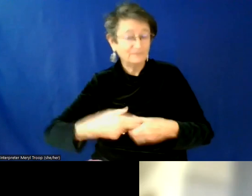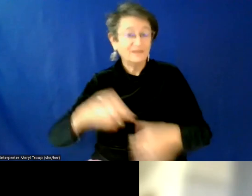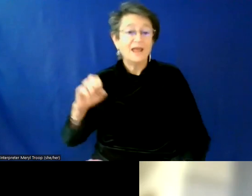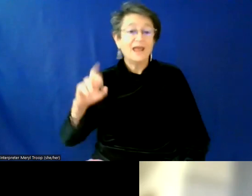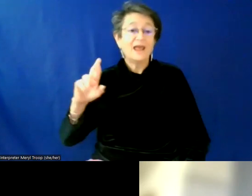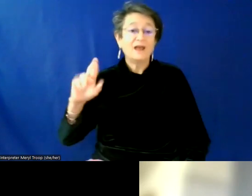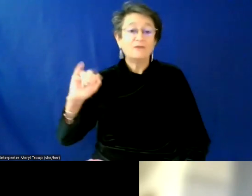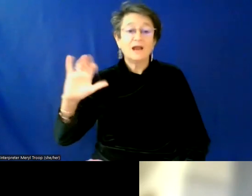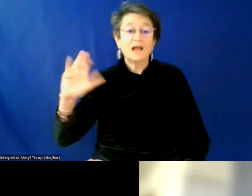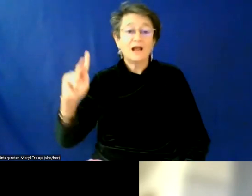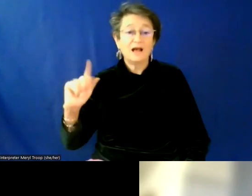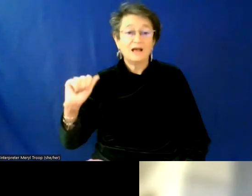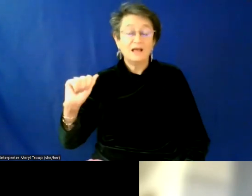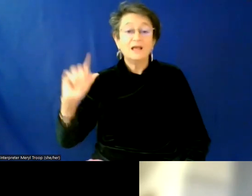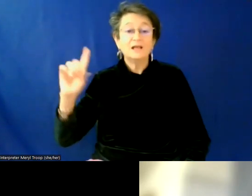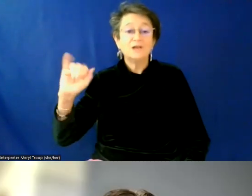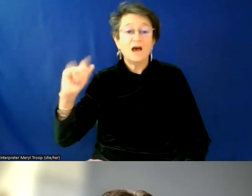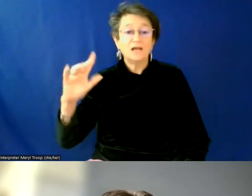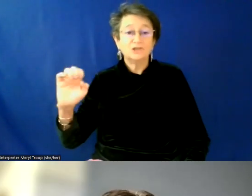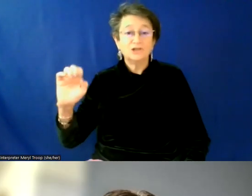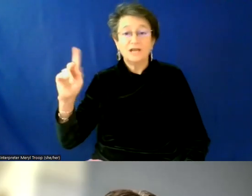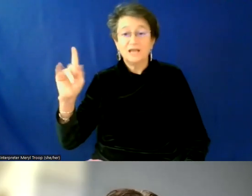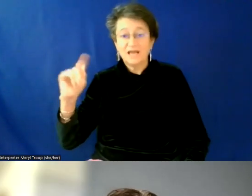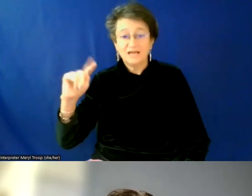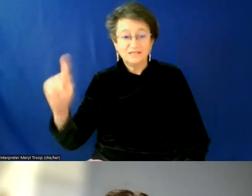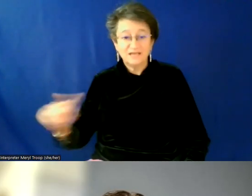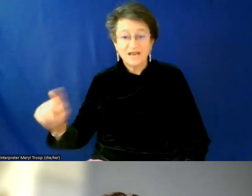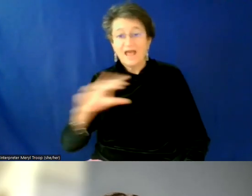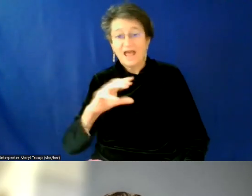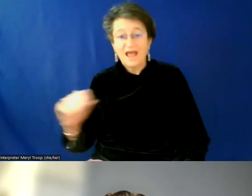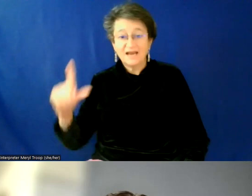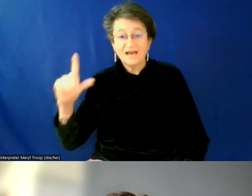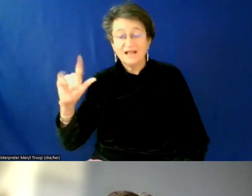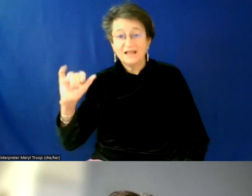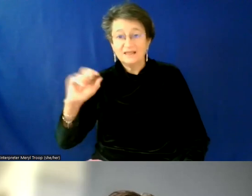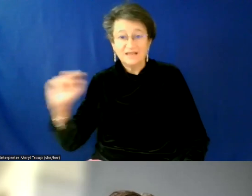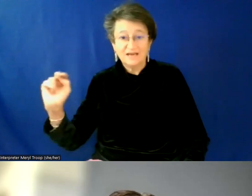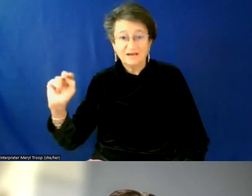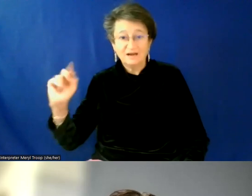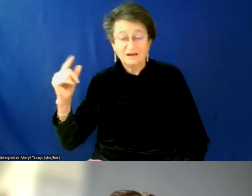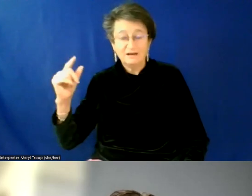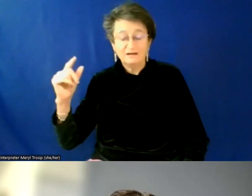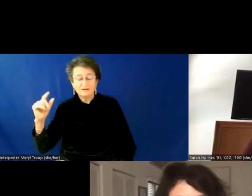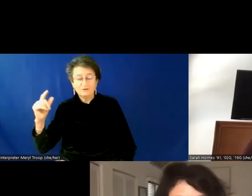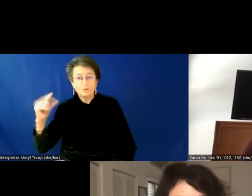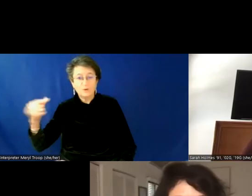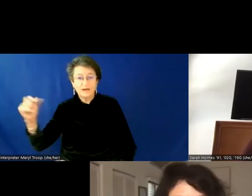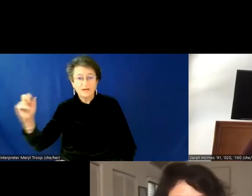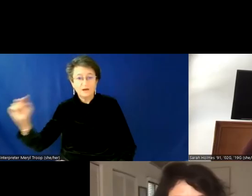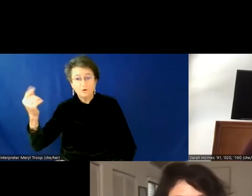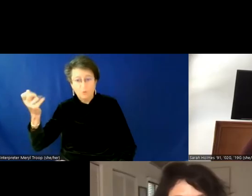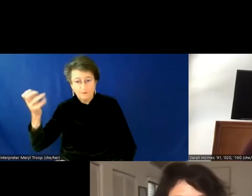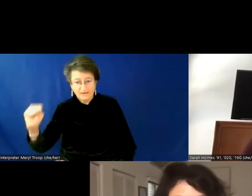class of 99 and Quinn Gormley. Let me tell you a little bit about them. So, uh, Erica Cates is the external communications